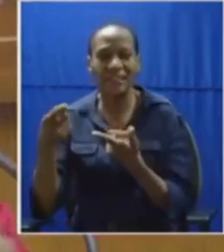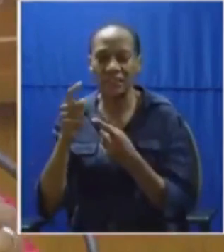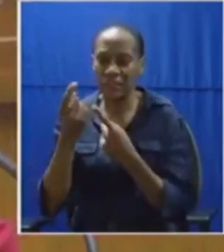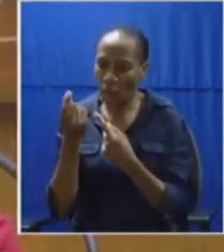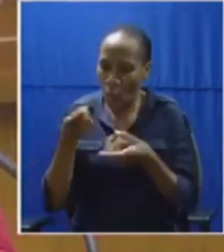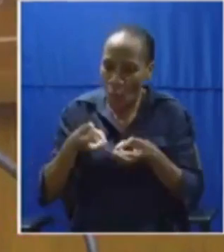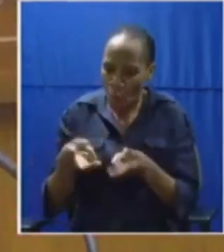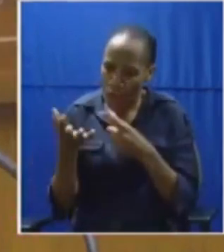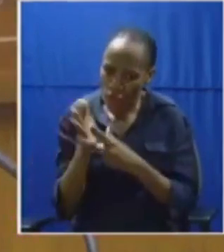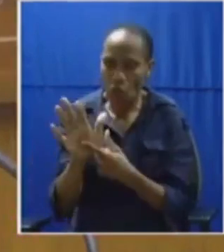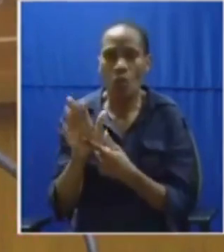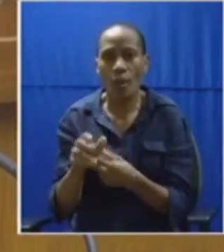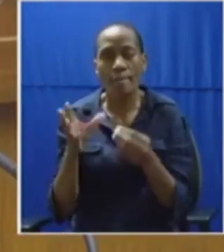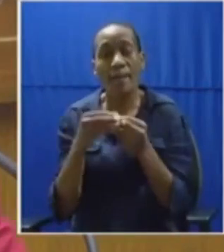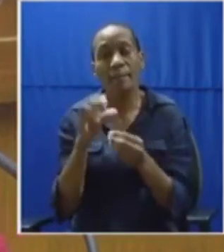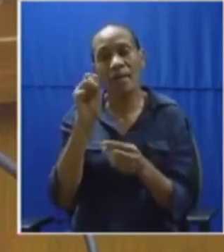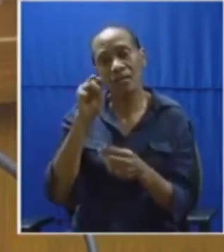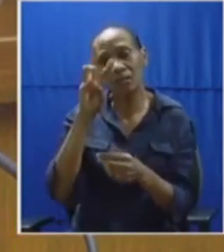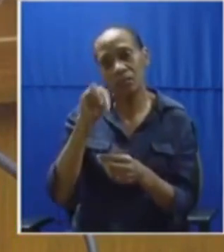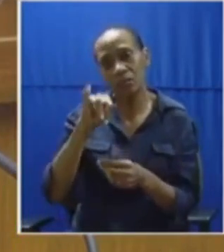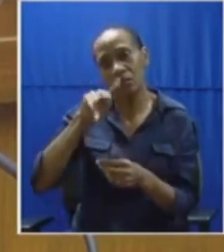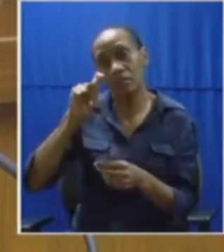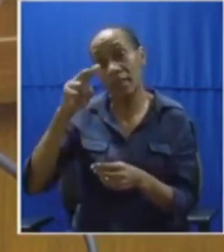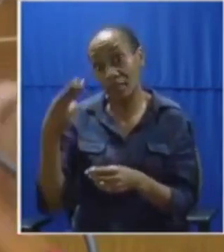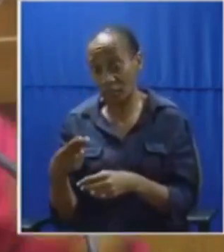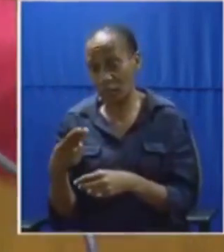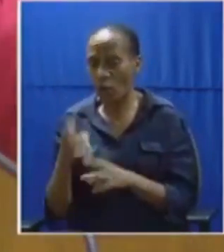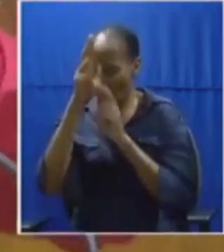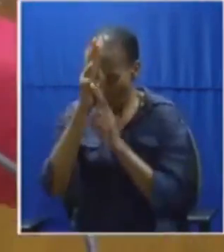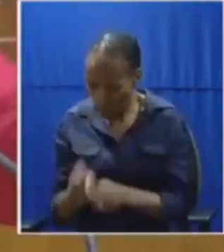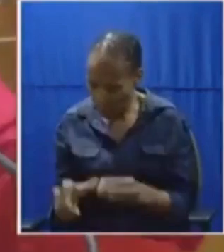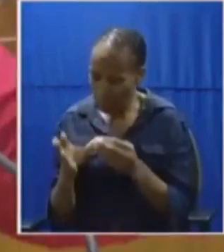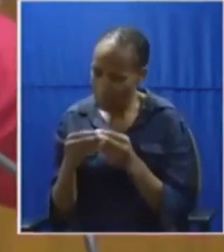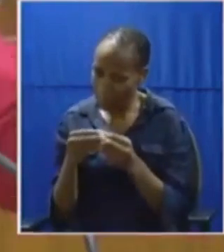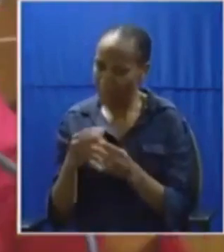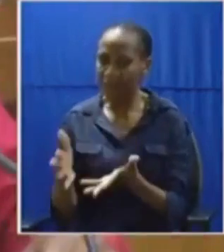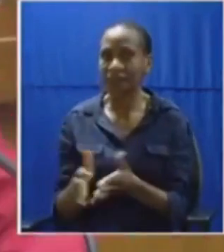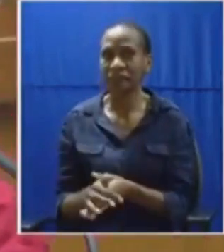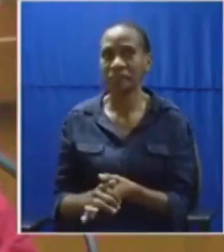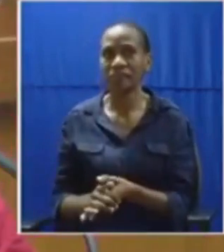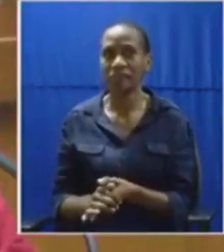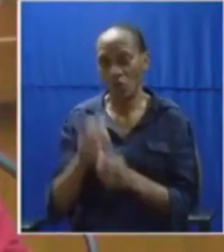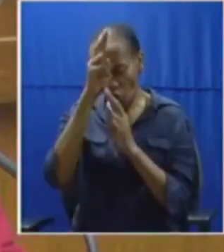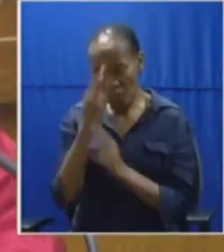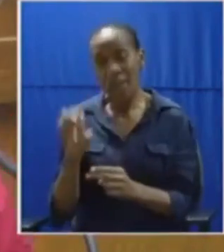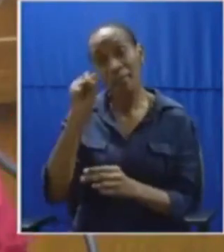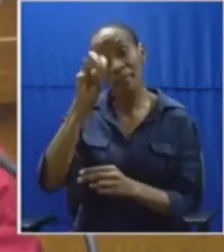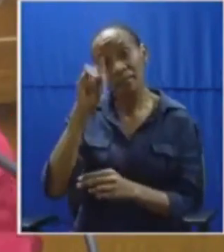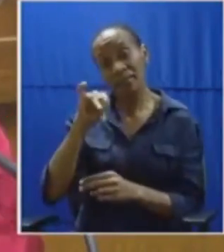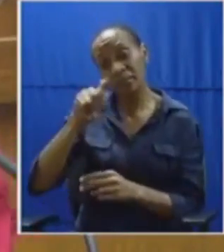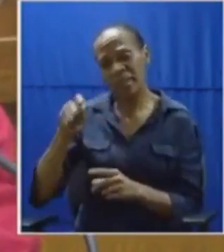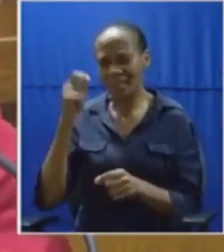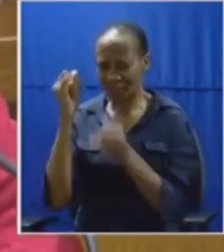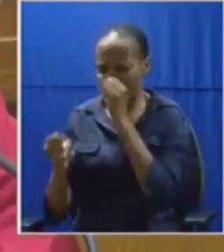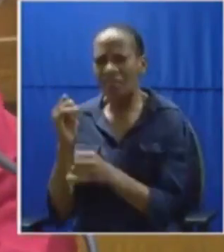from vincent smith when honorable vincent smith was accused of corruption although